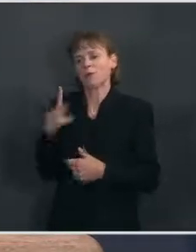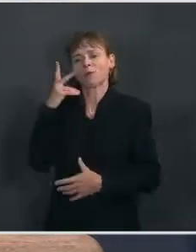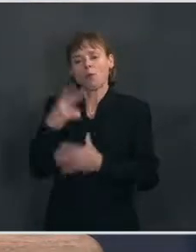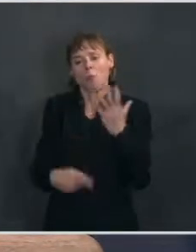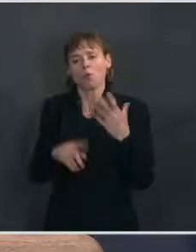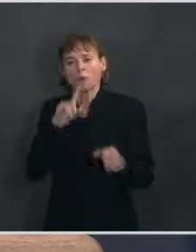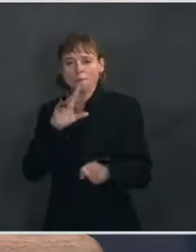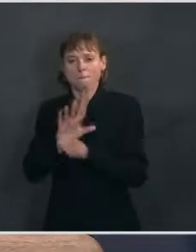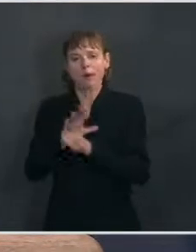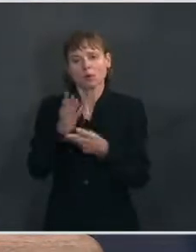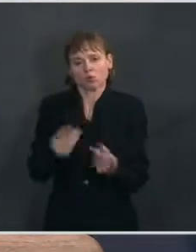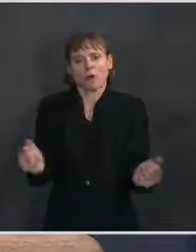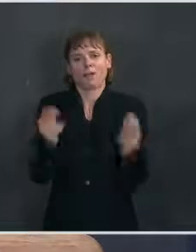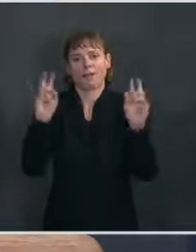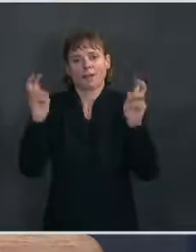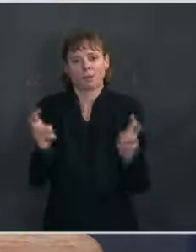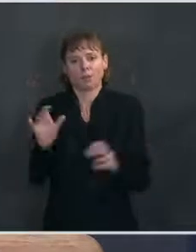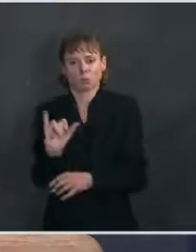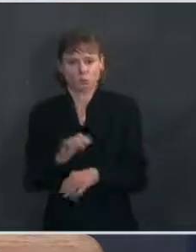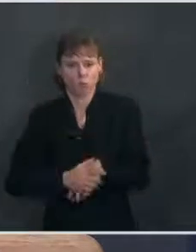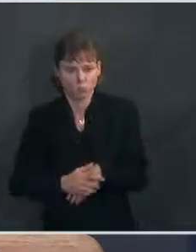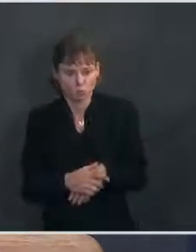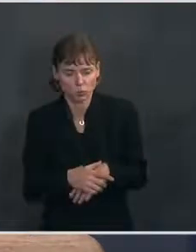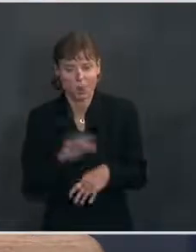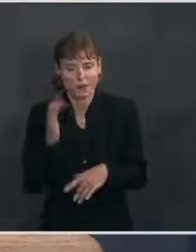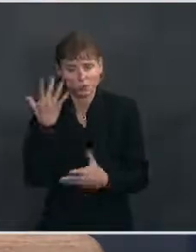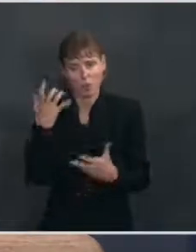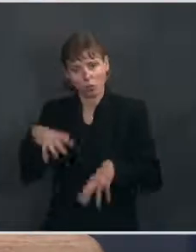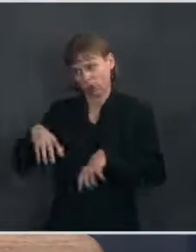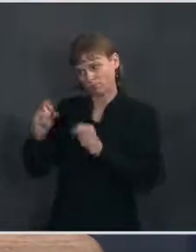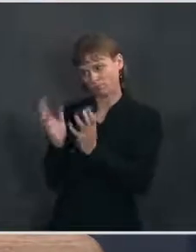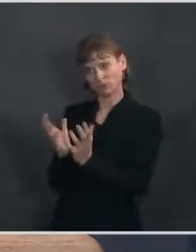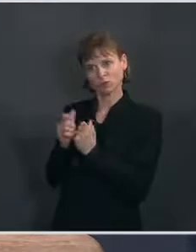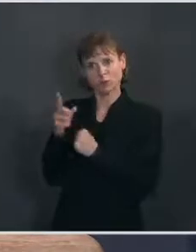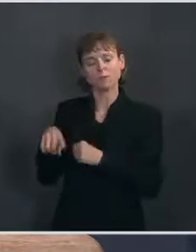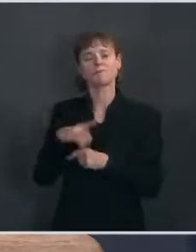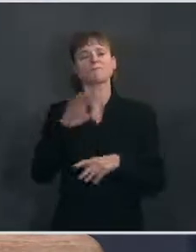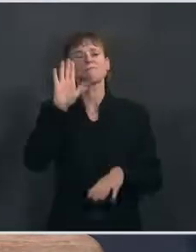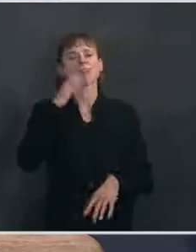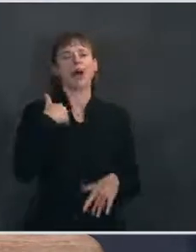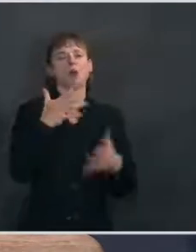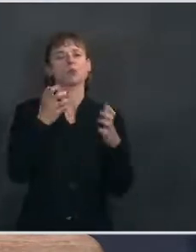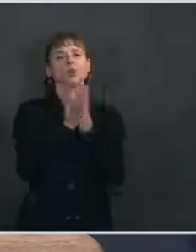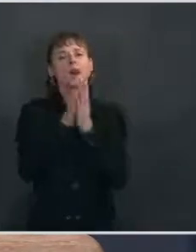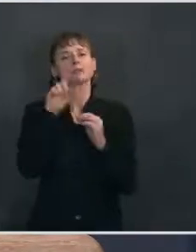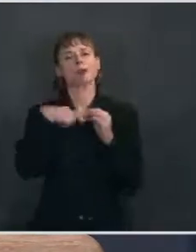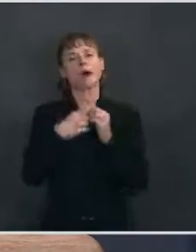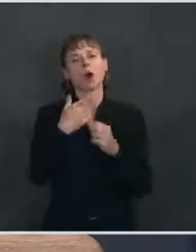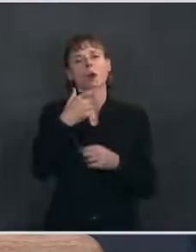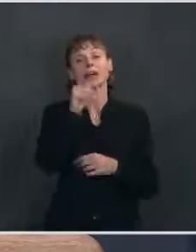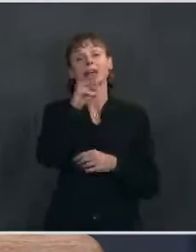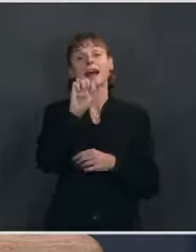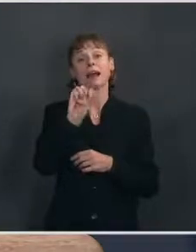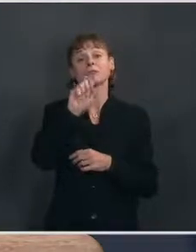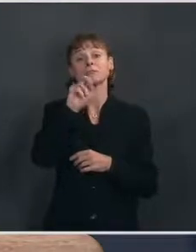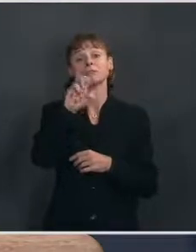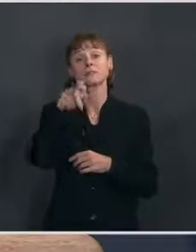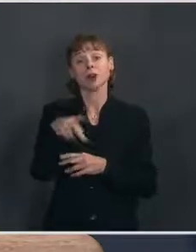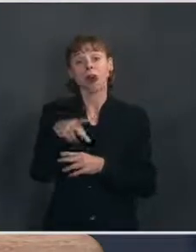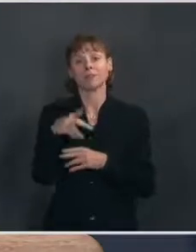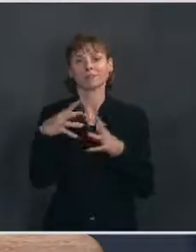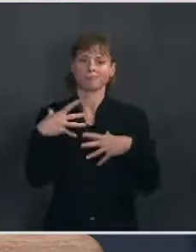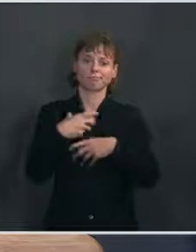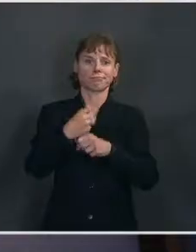wants to have the conversation. Go ahead. The Thanks, Jen. I want to ask you about GameStop. Some lawmakers have proposed legislative